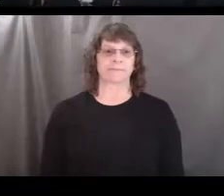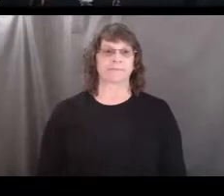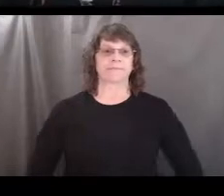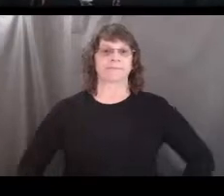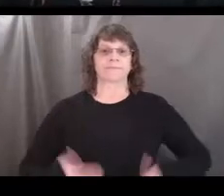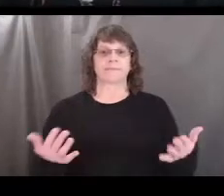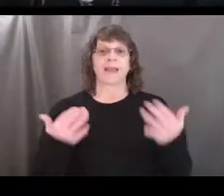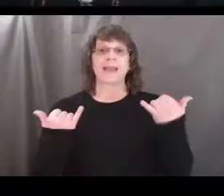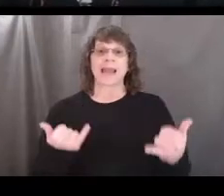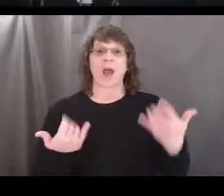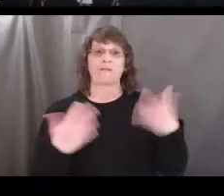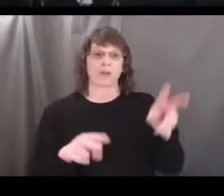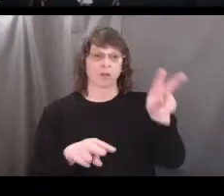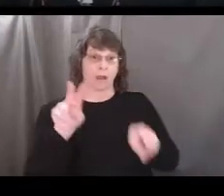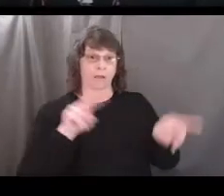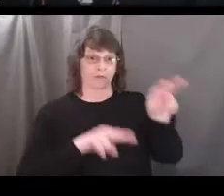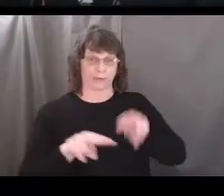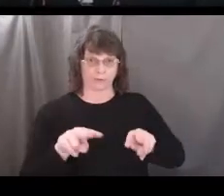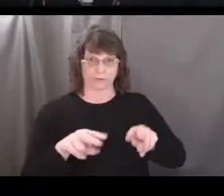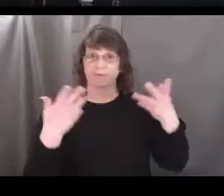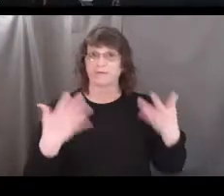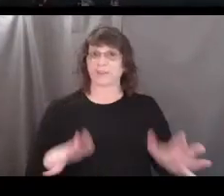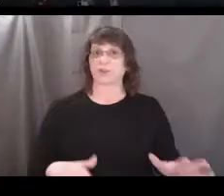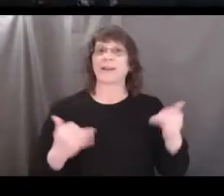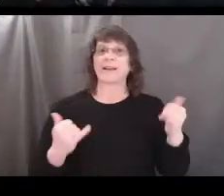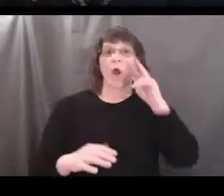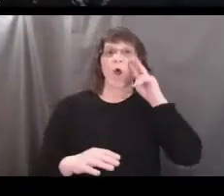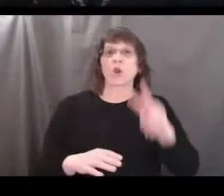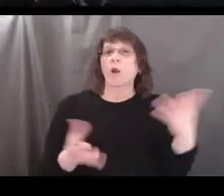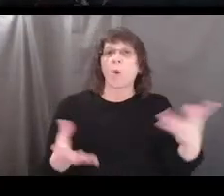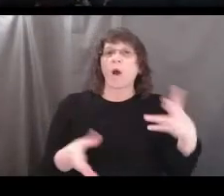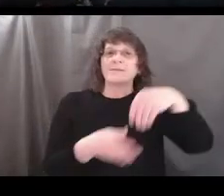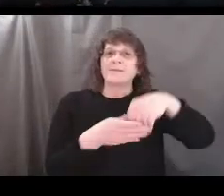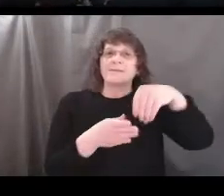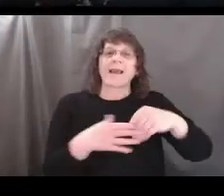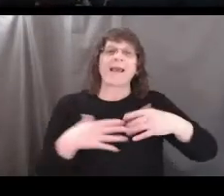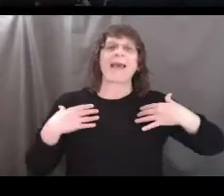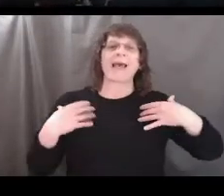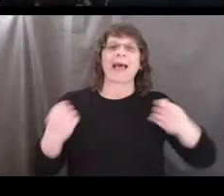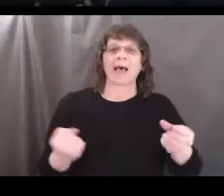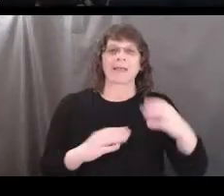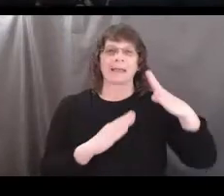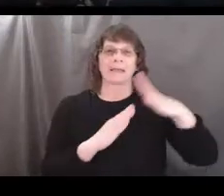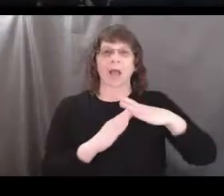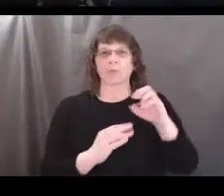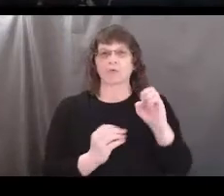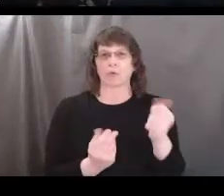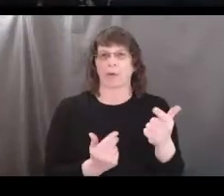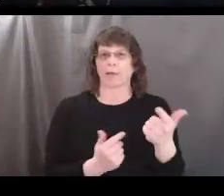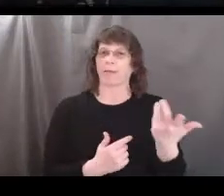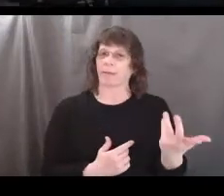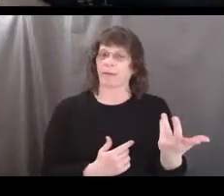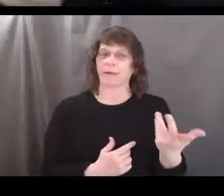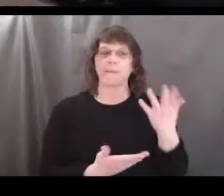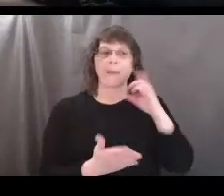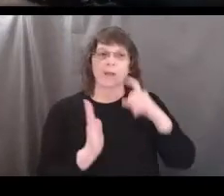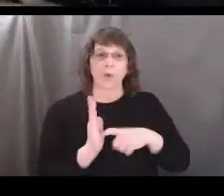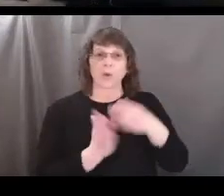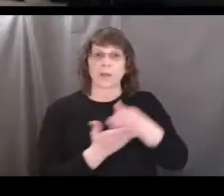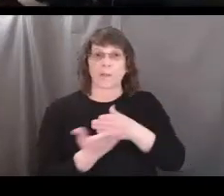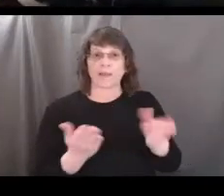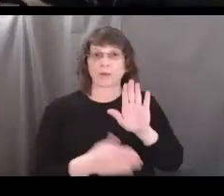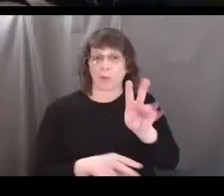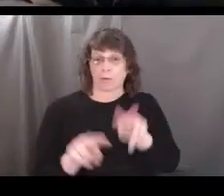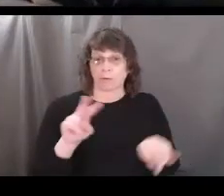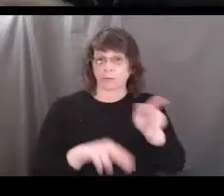Now that you've made your observations, let's take a look at the ingredients of healthy topsoil. You may have noticed some of these things in your